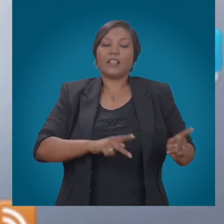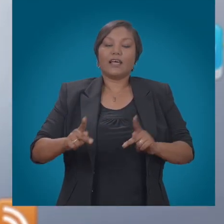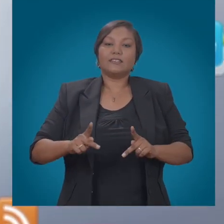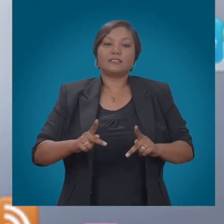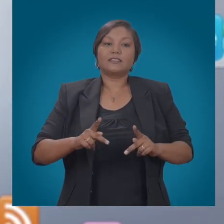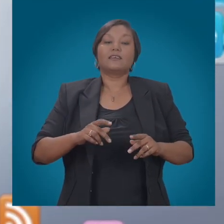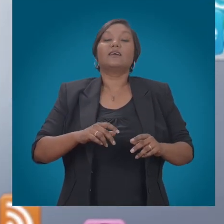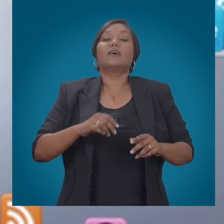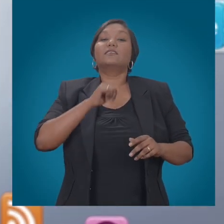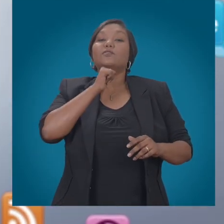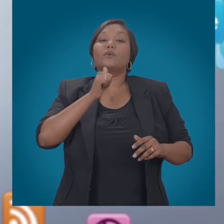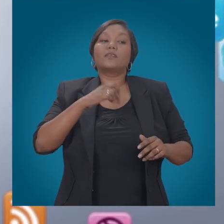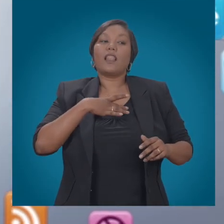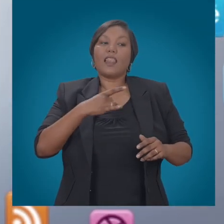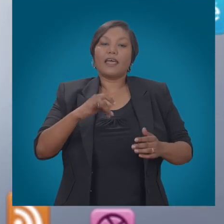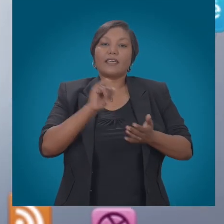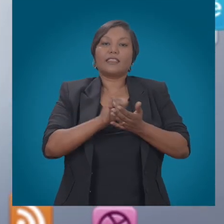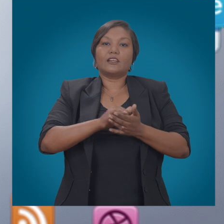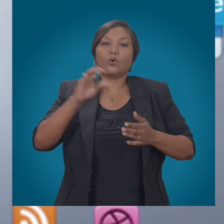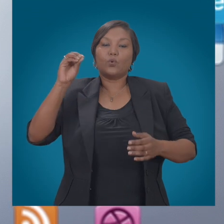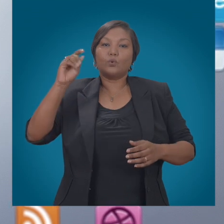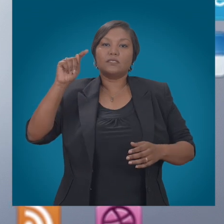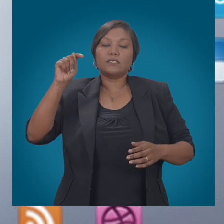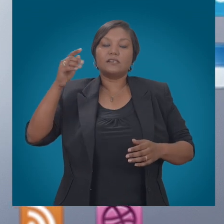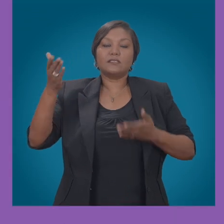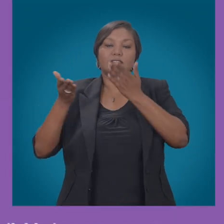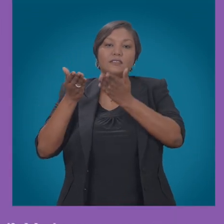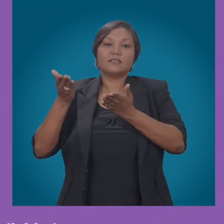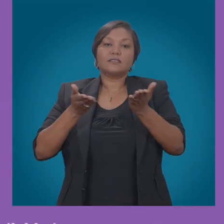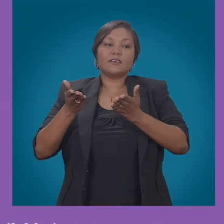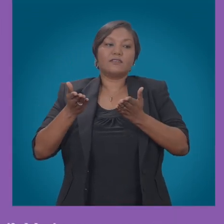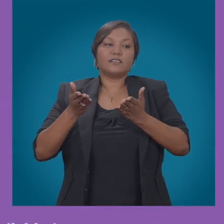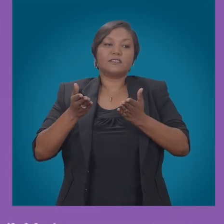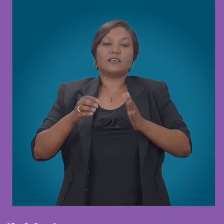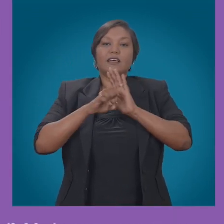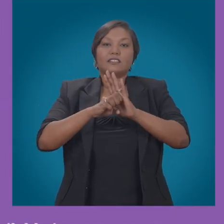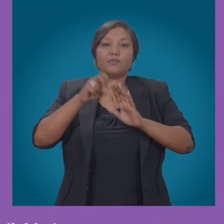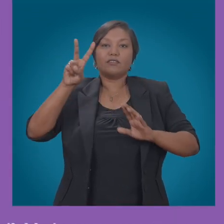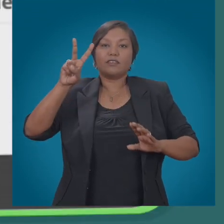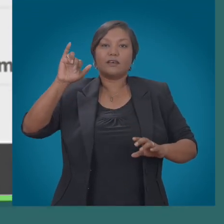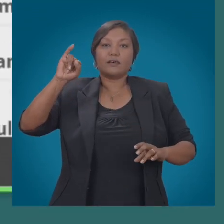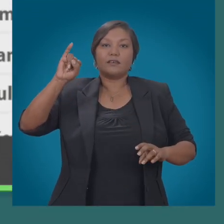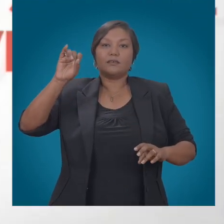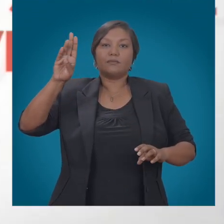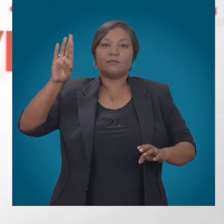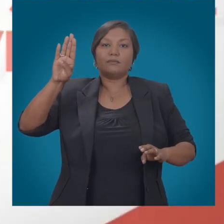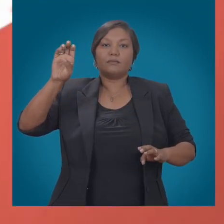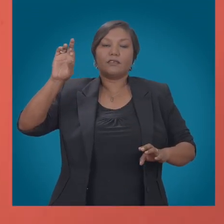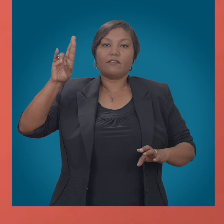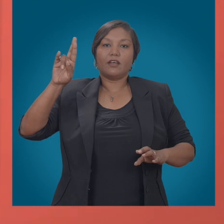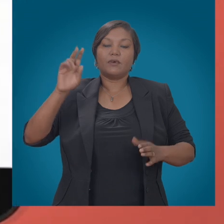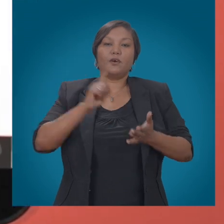OTTs or over-the-top service providers. OTT services include those now familiar smartphone apps like Viber, WhatsApp